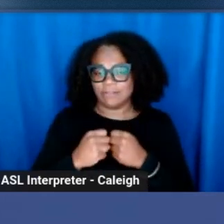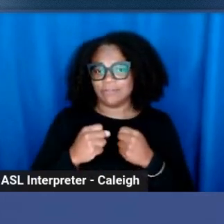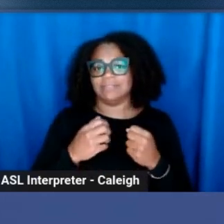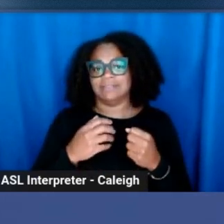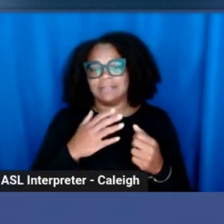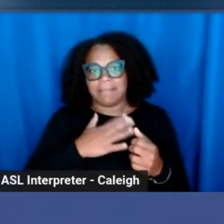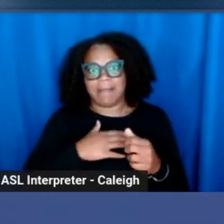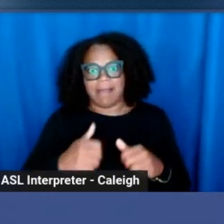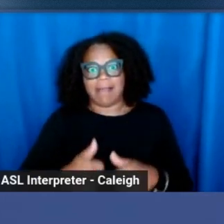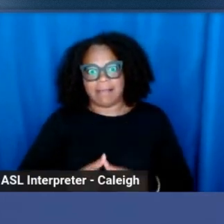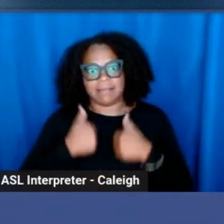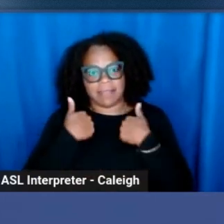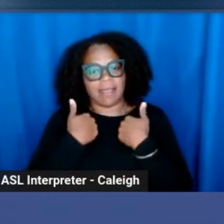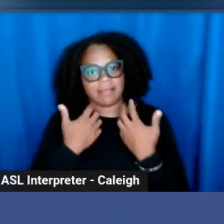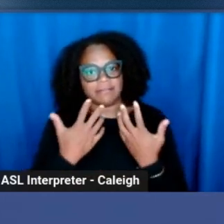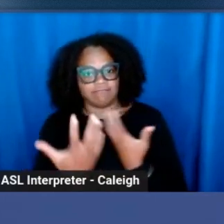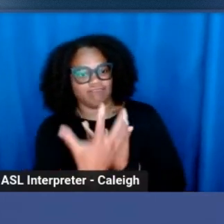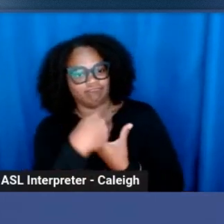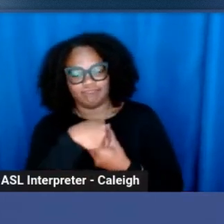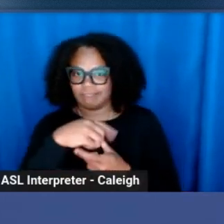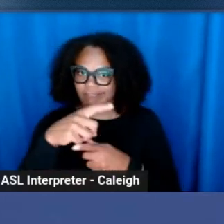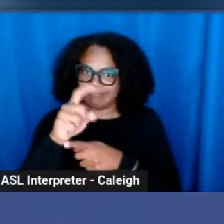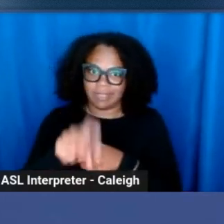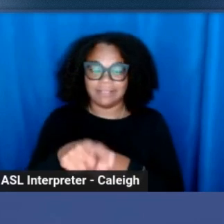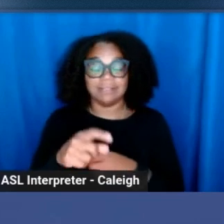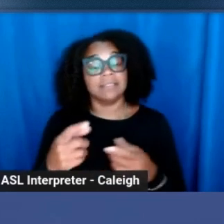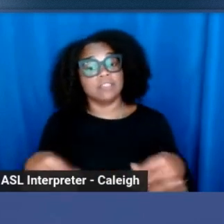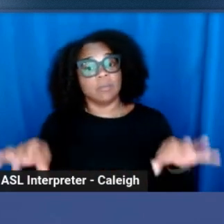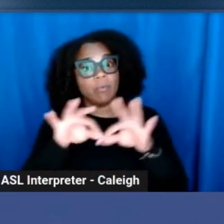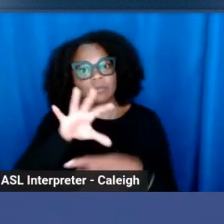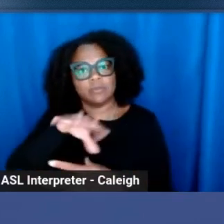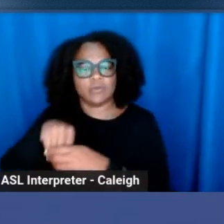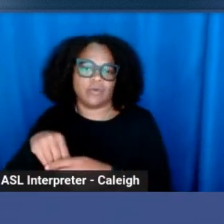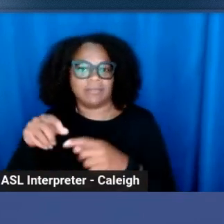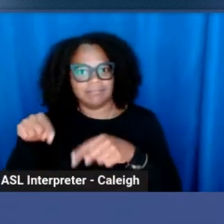on and it is really easy to reflect those in the industry as well.